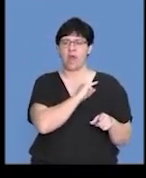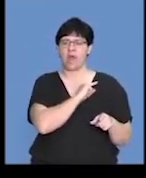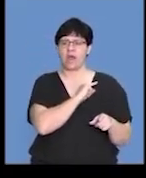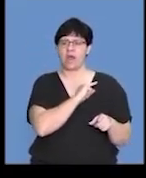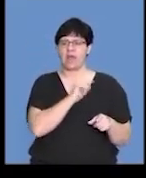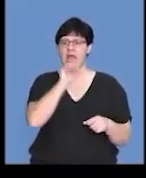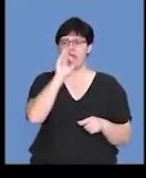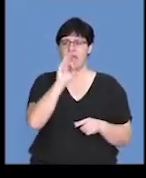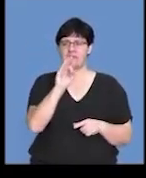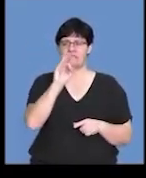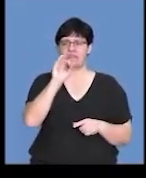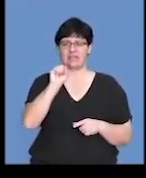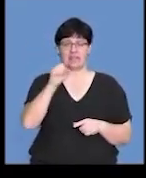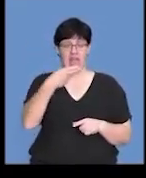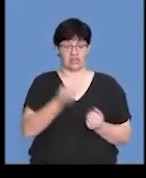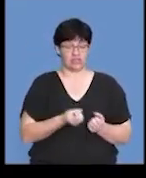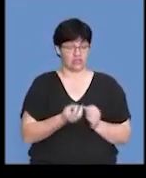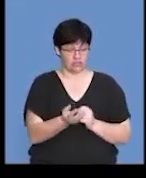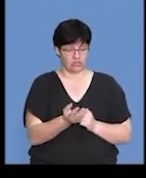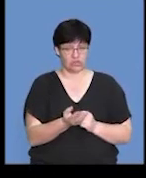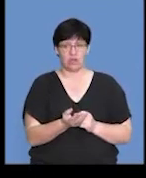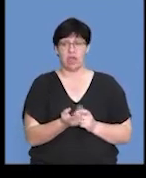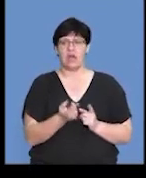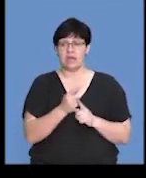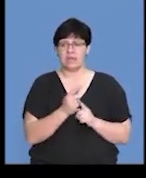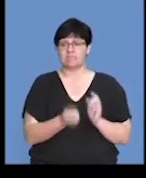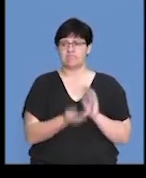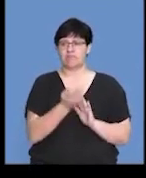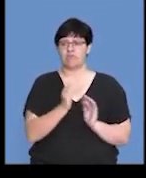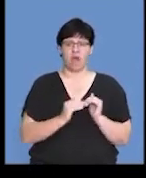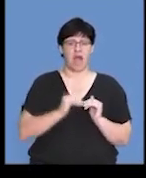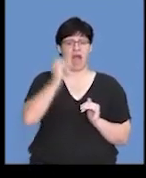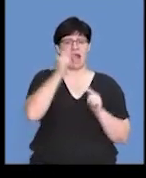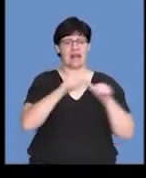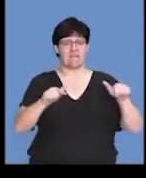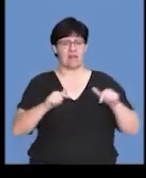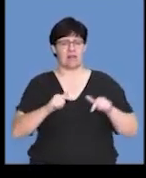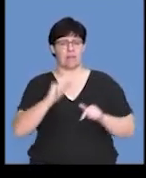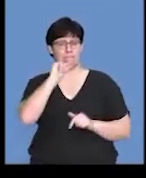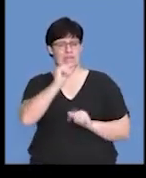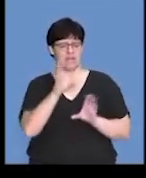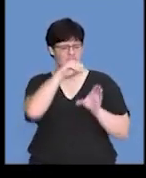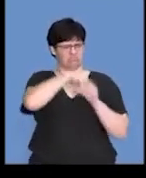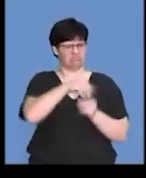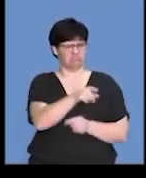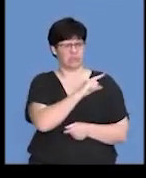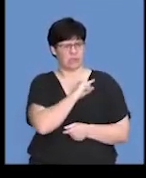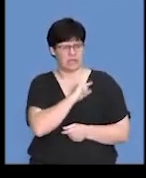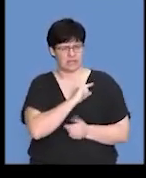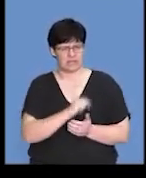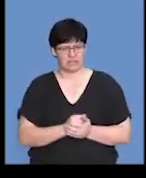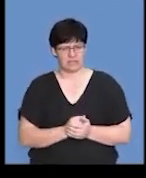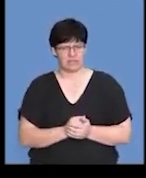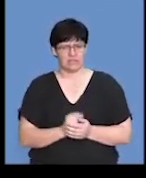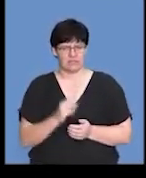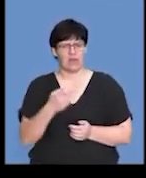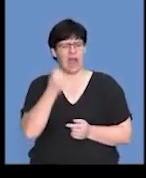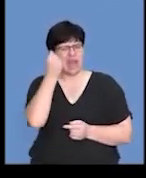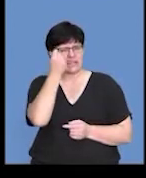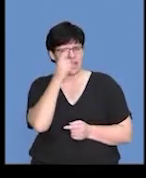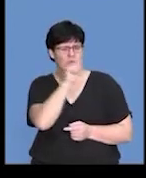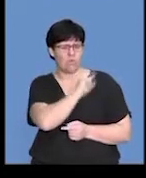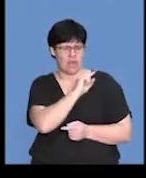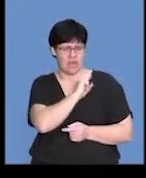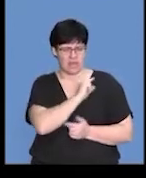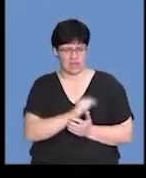of FSH is inhibited by high levels of hormone B. Now, we've got to know why and unpack the